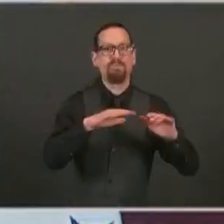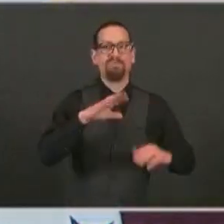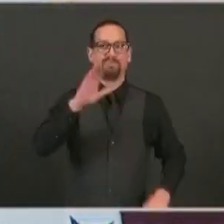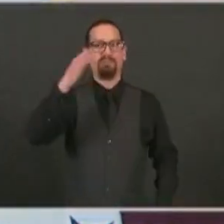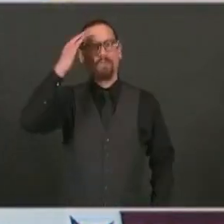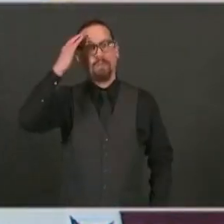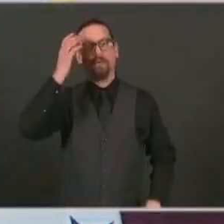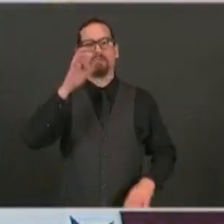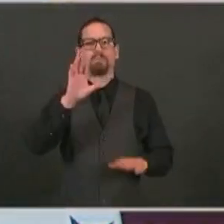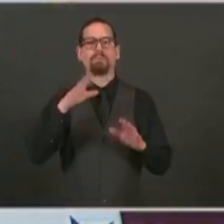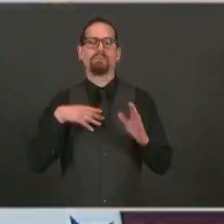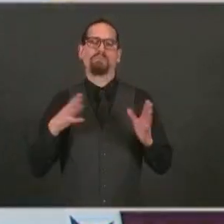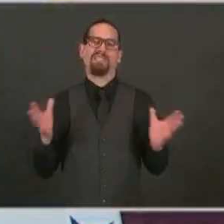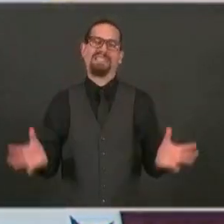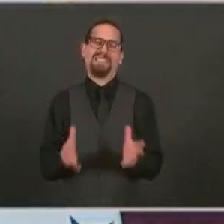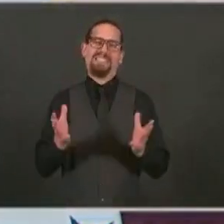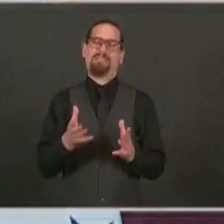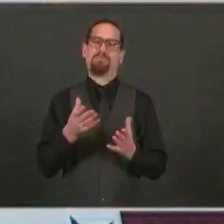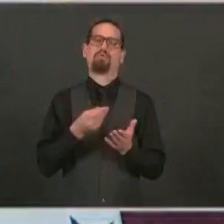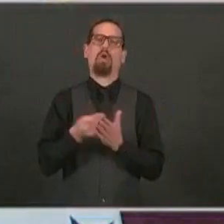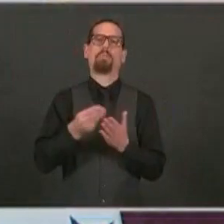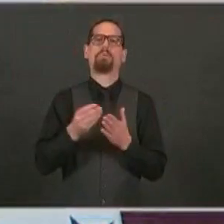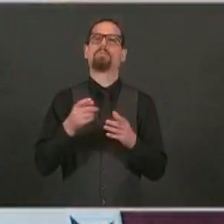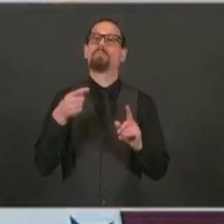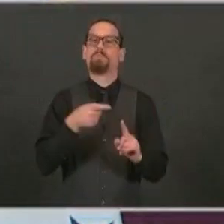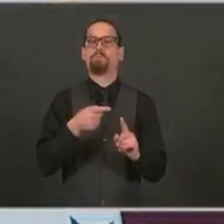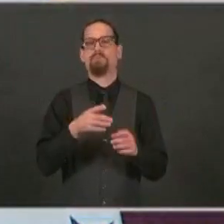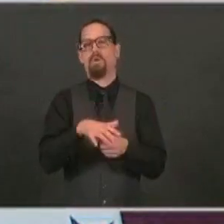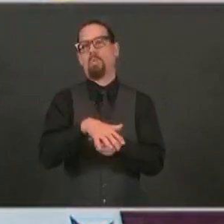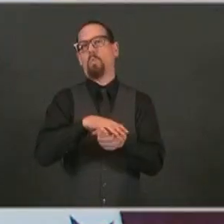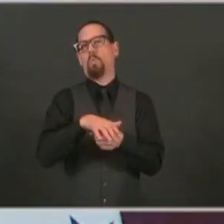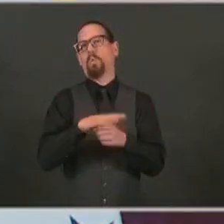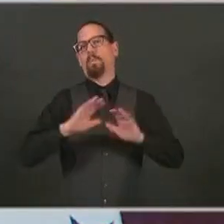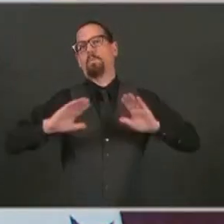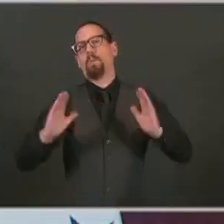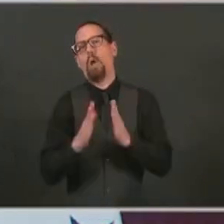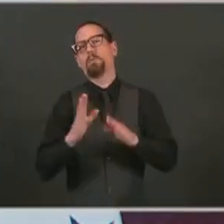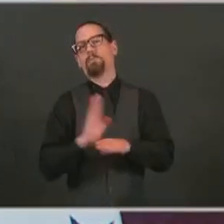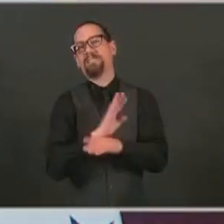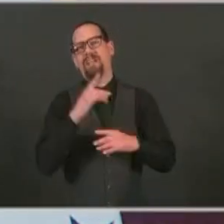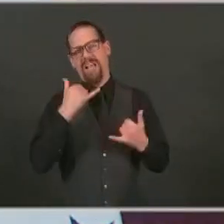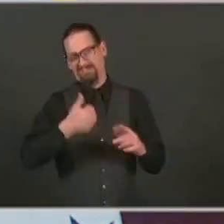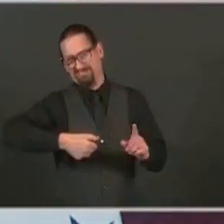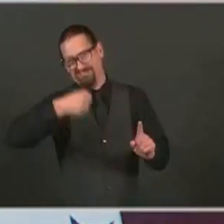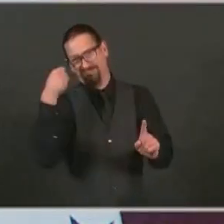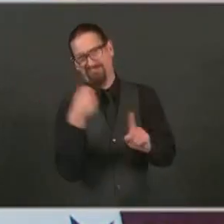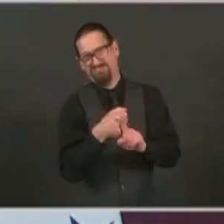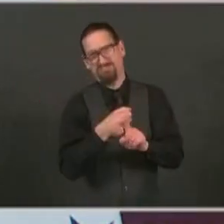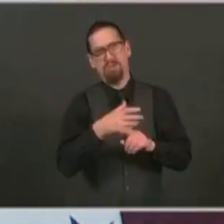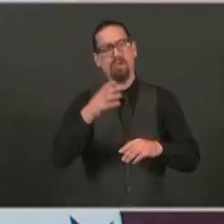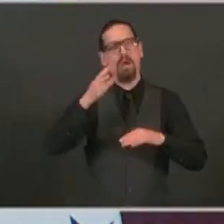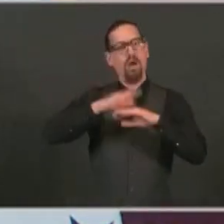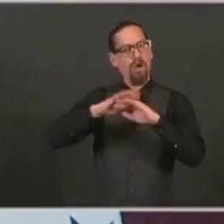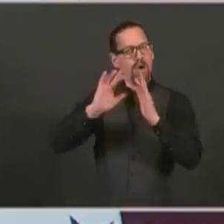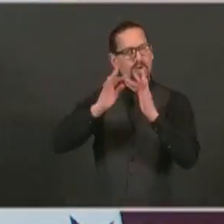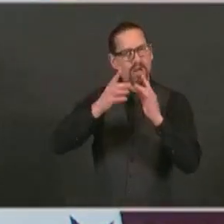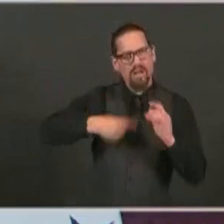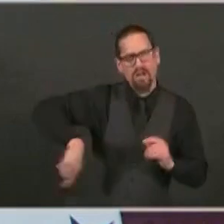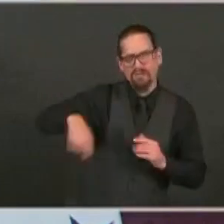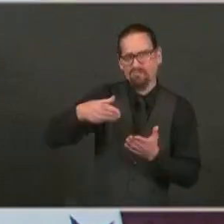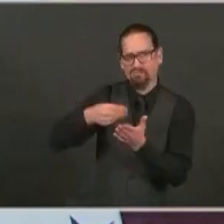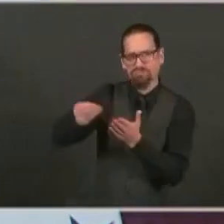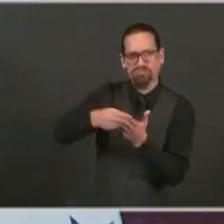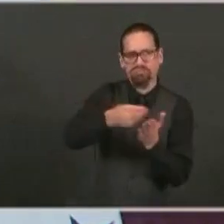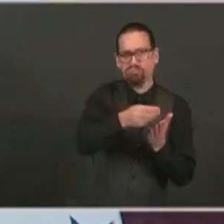can. Please, small businesses are hurting, and shop online. Our commerce